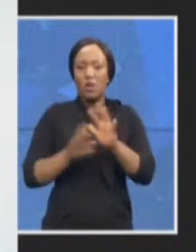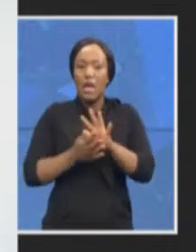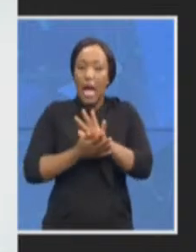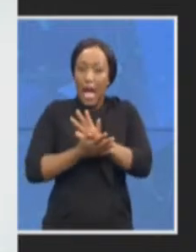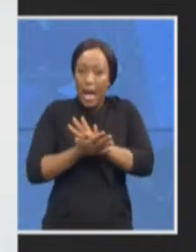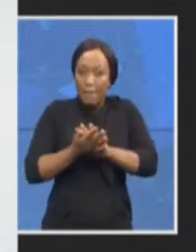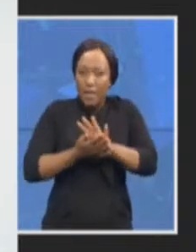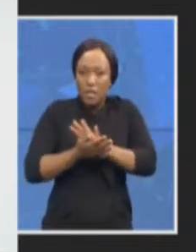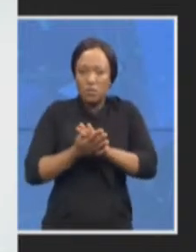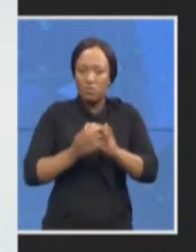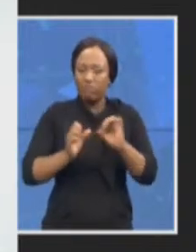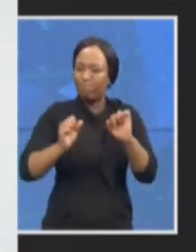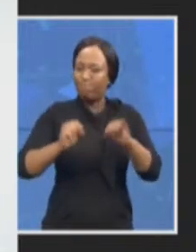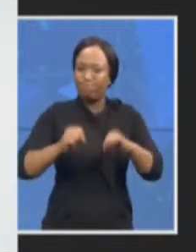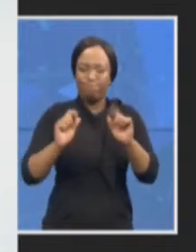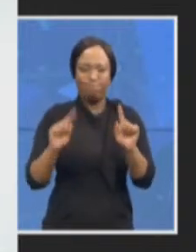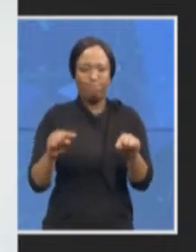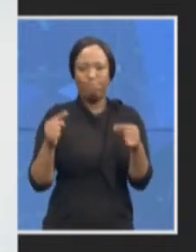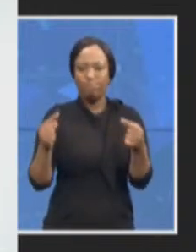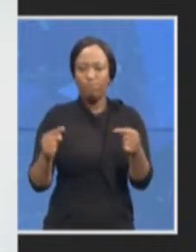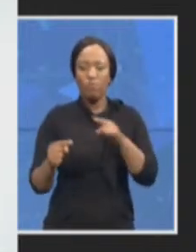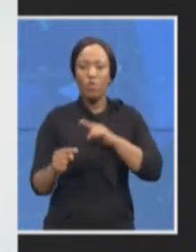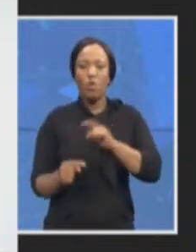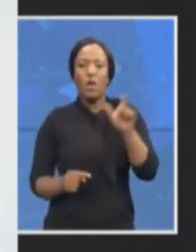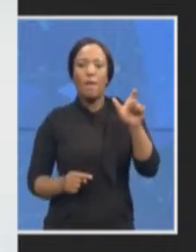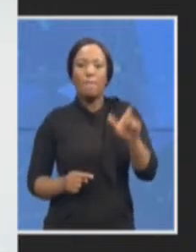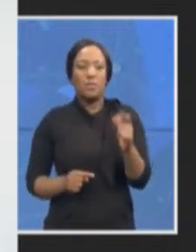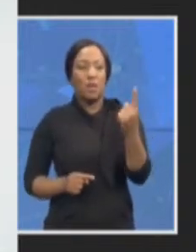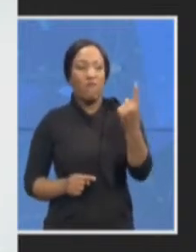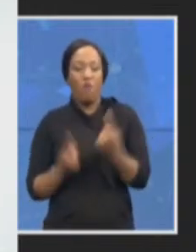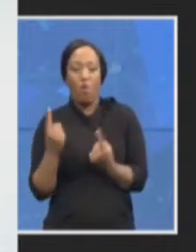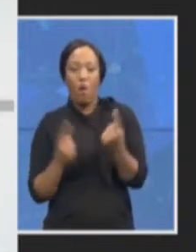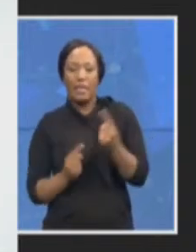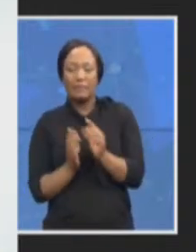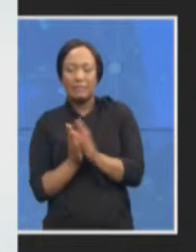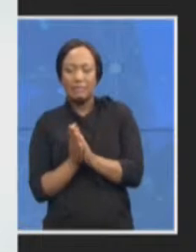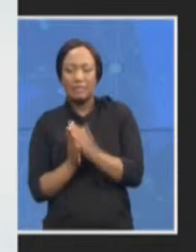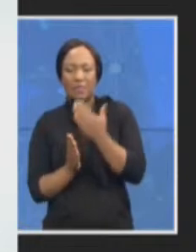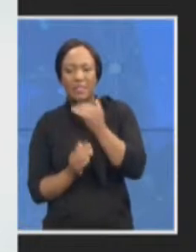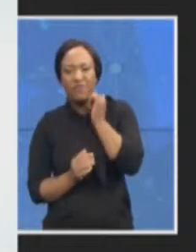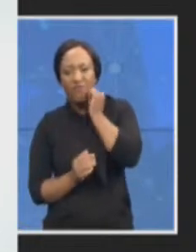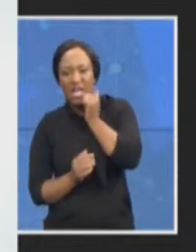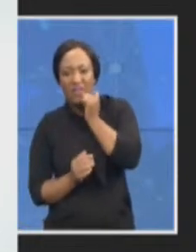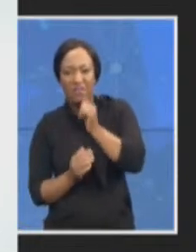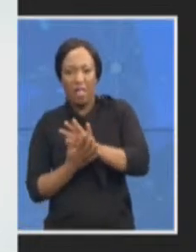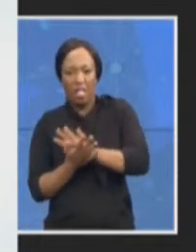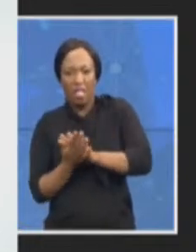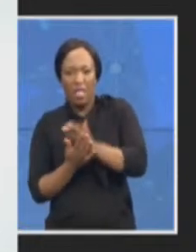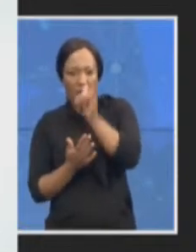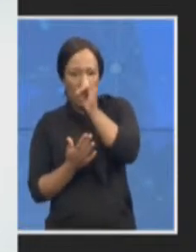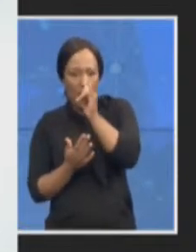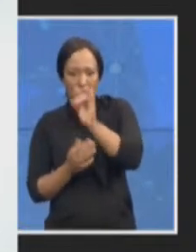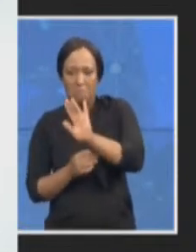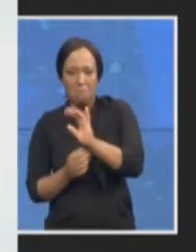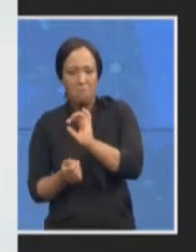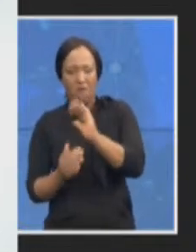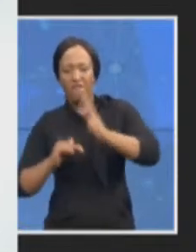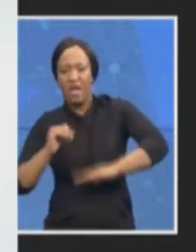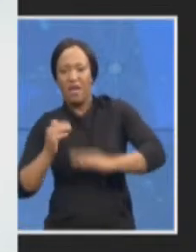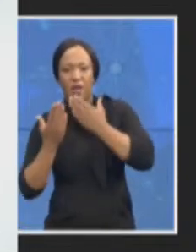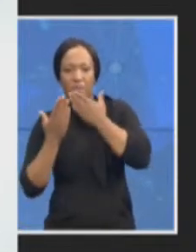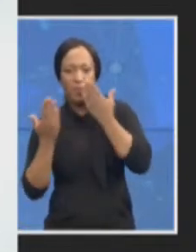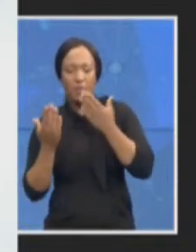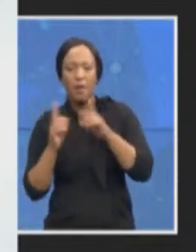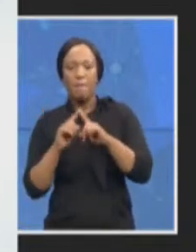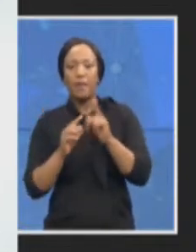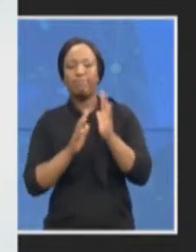did not come forward and apply for amnesty and these are the cases that we are dealing with historically and there's a legacy